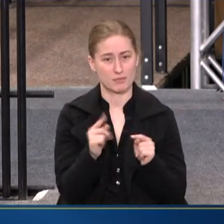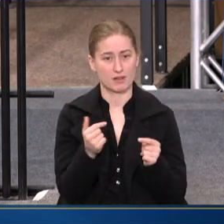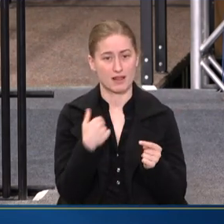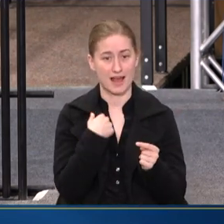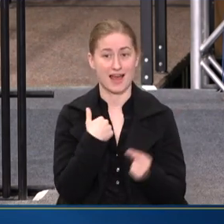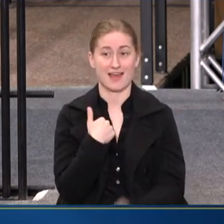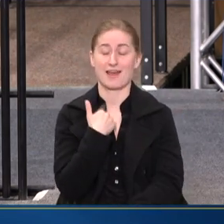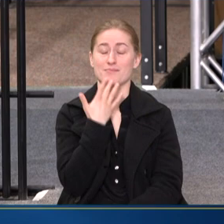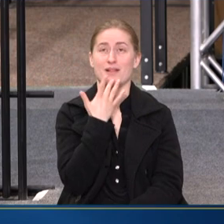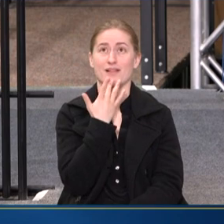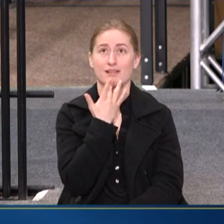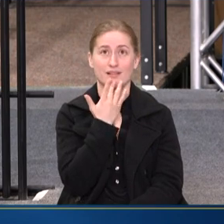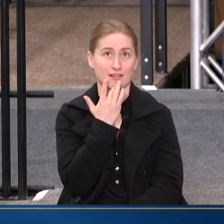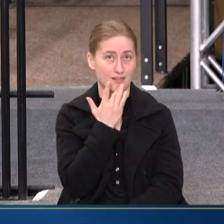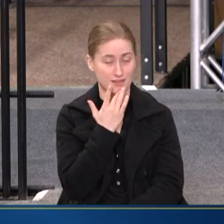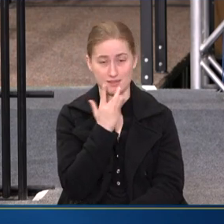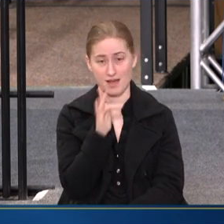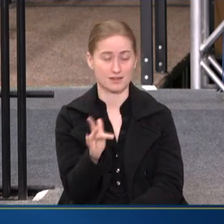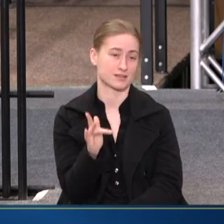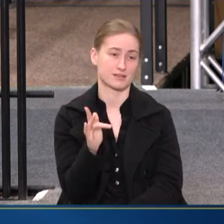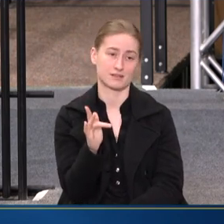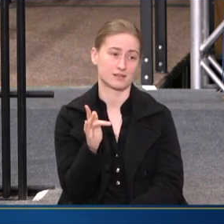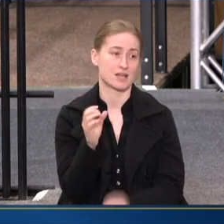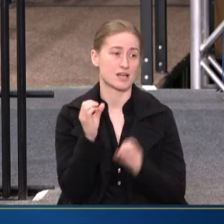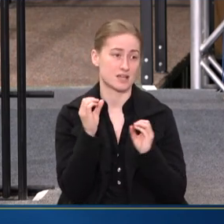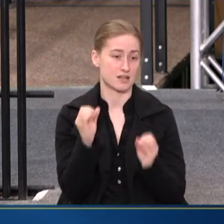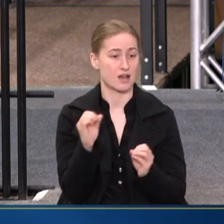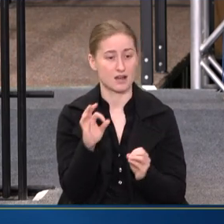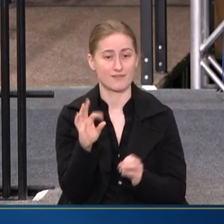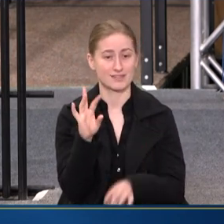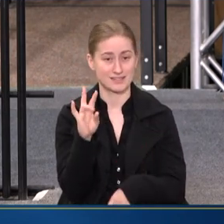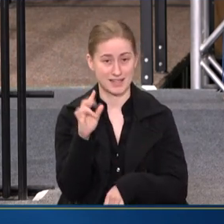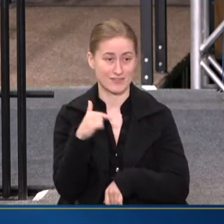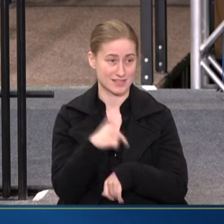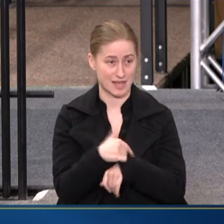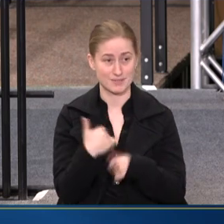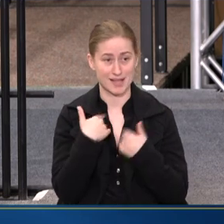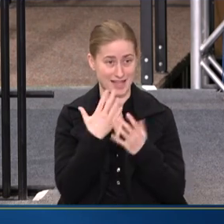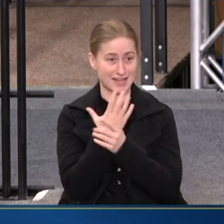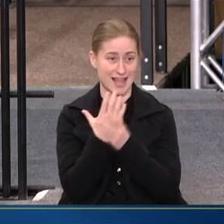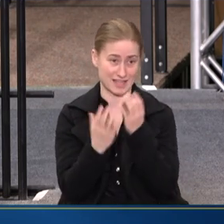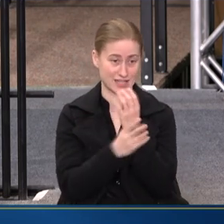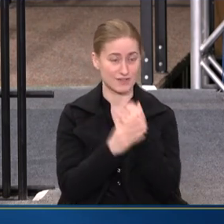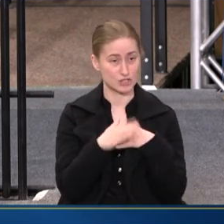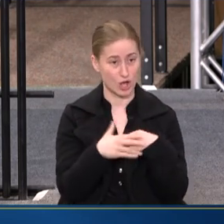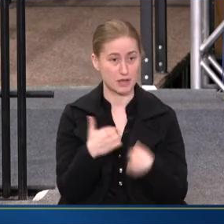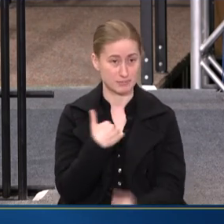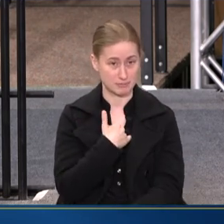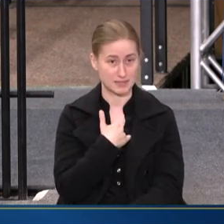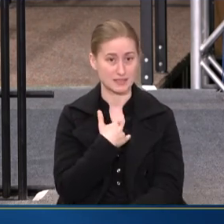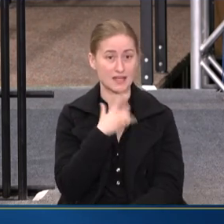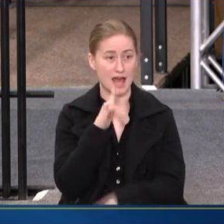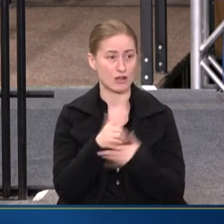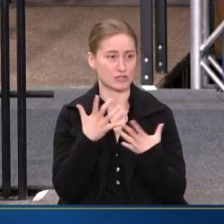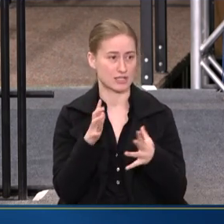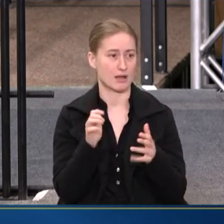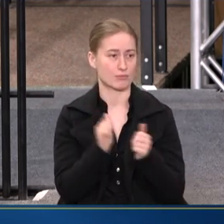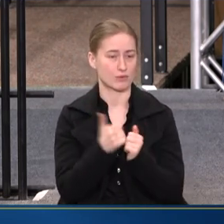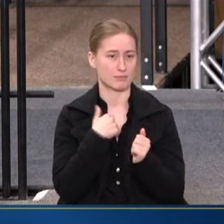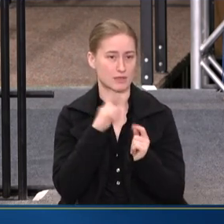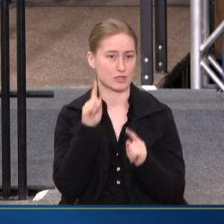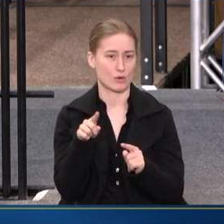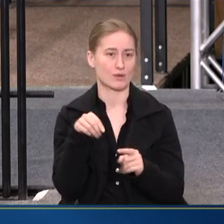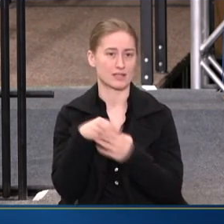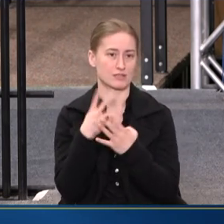lucky that none of the seven times that I had handcuffs put on me actually ended up with me going into